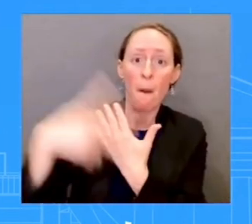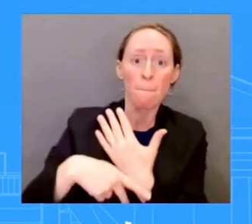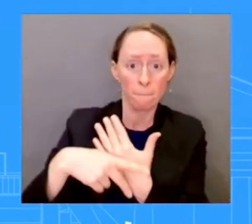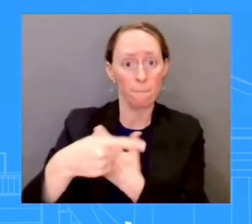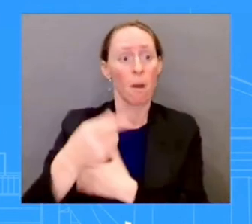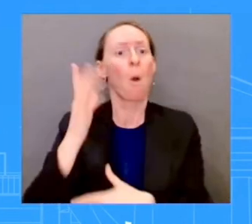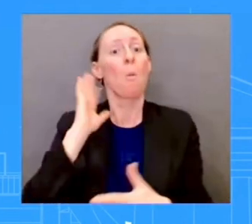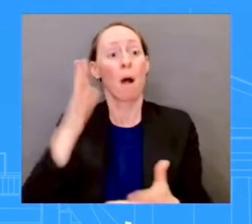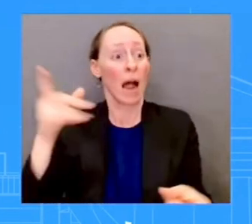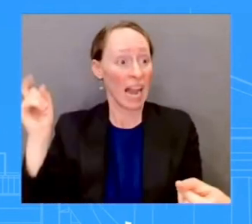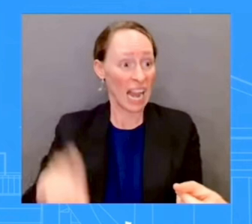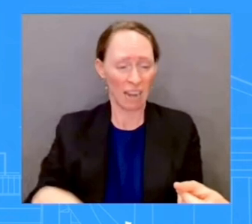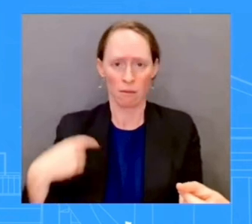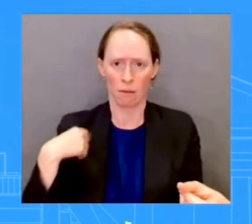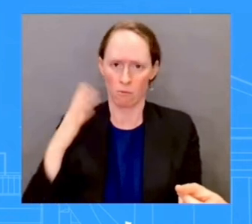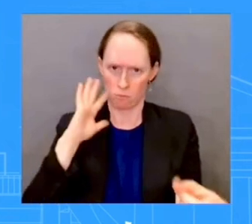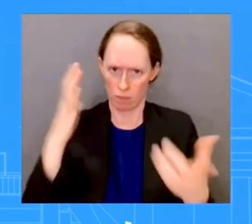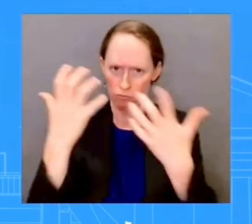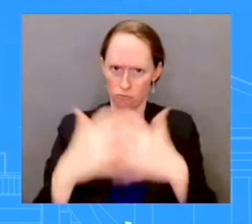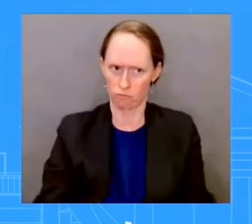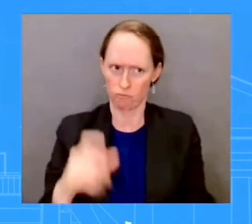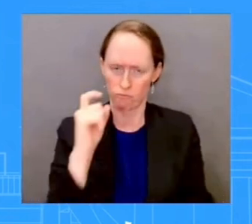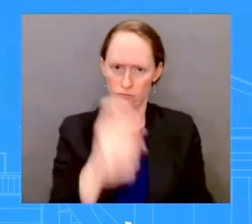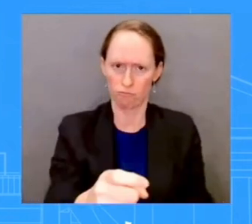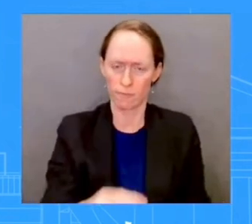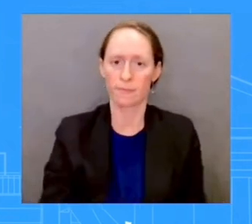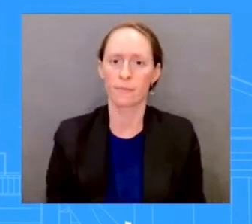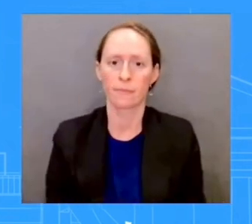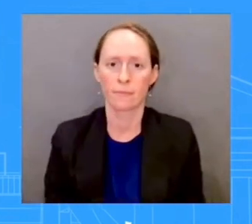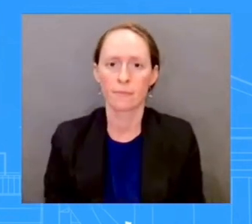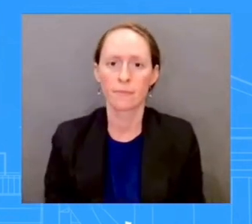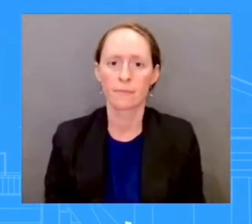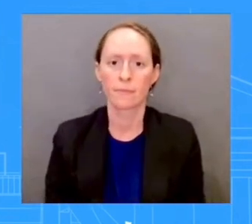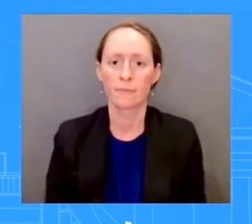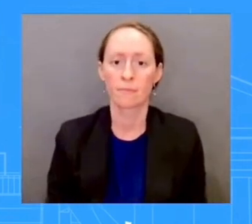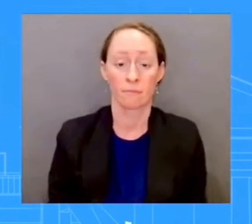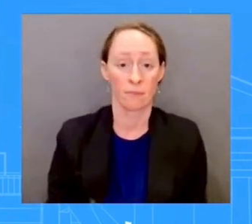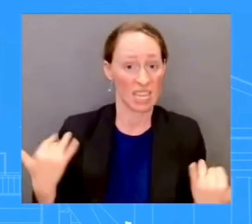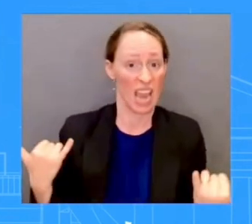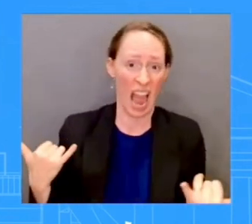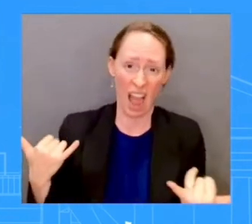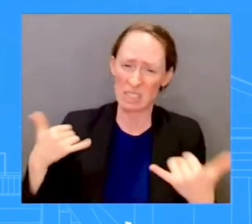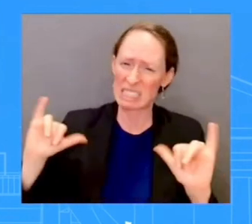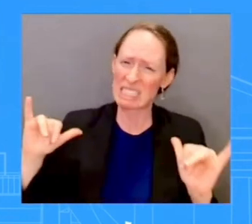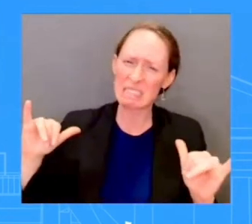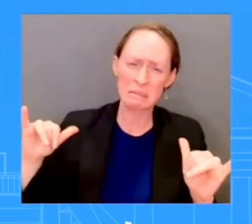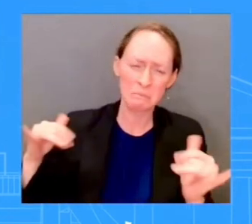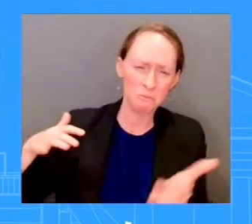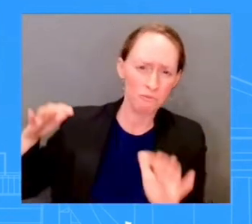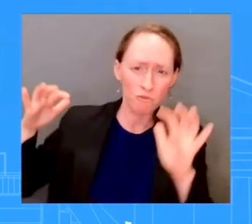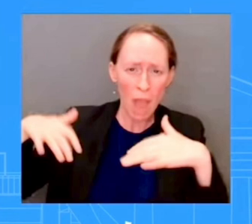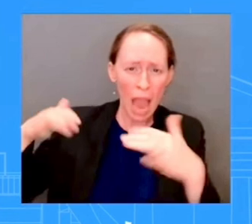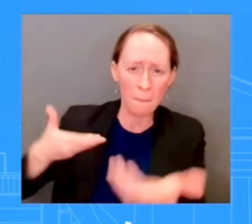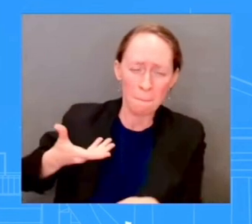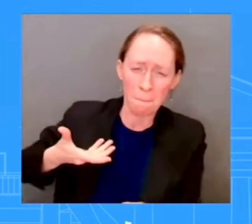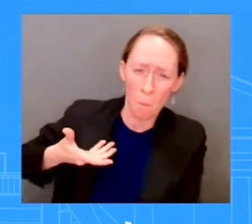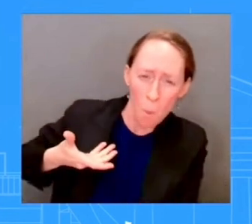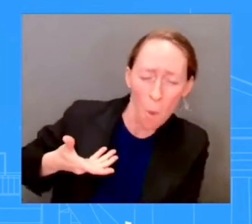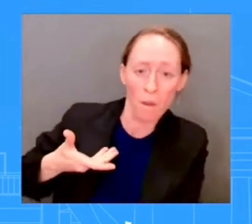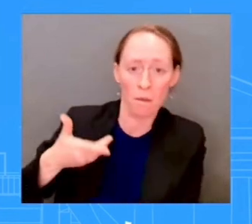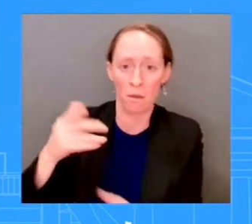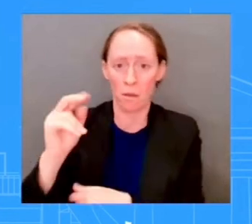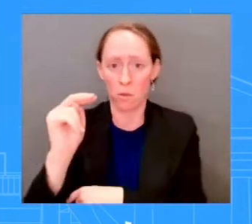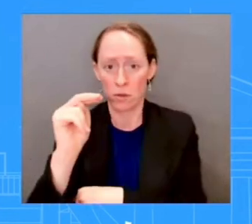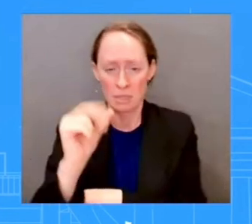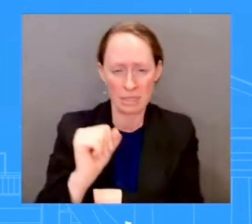Carolina today, lowland flooding. We've asked people to be sure to pay attention to what their local officials are telling them about